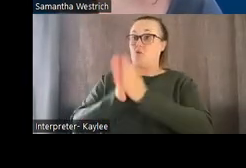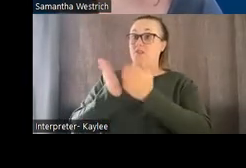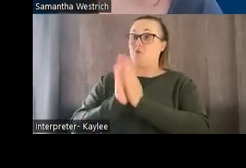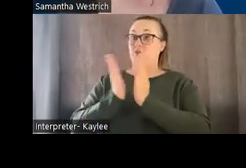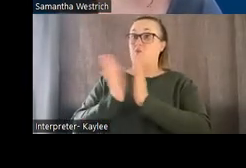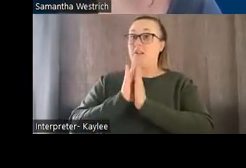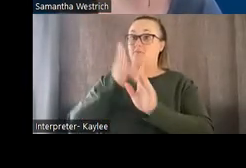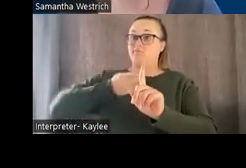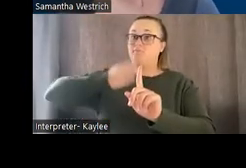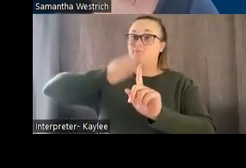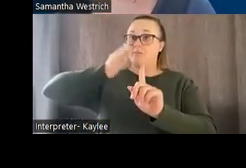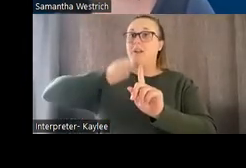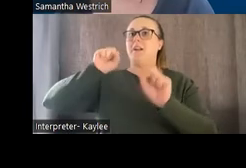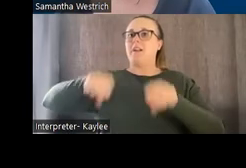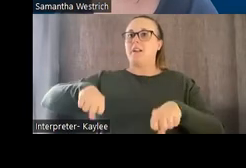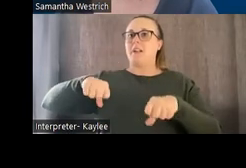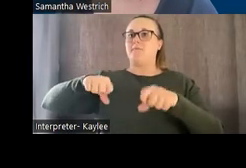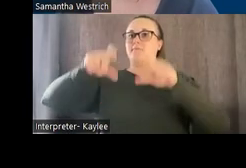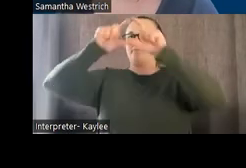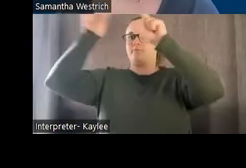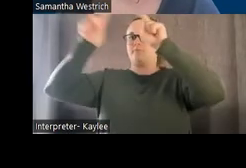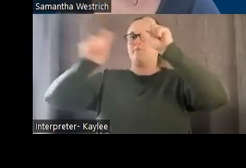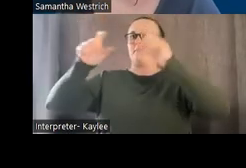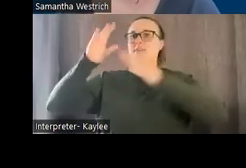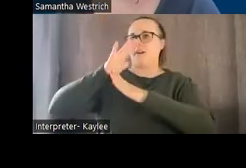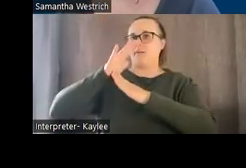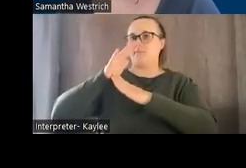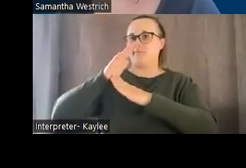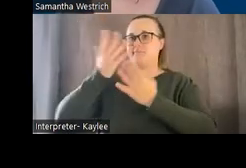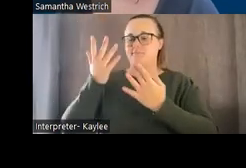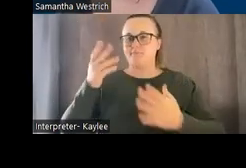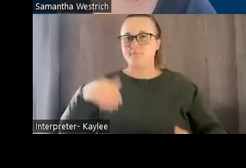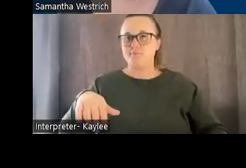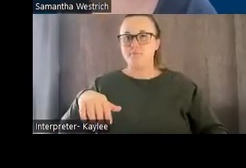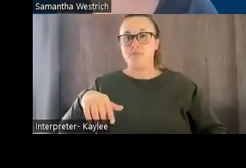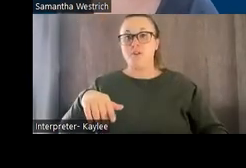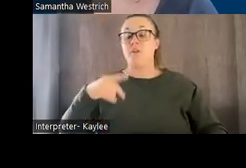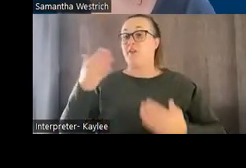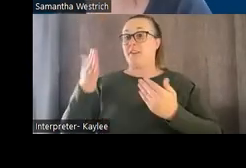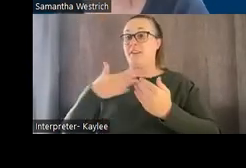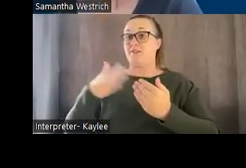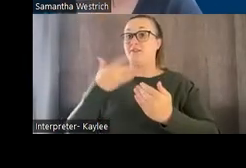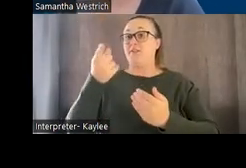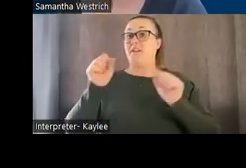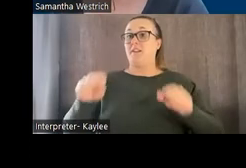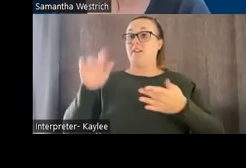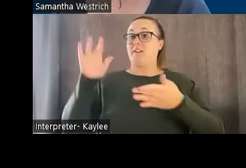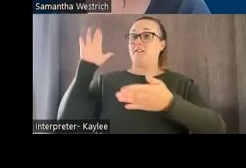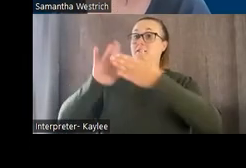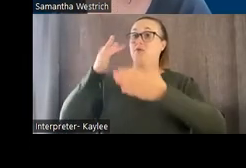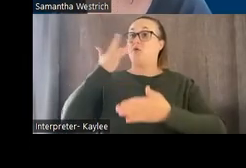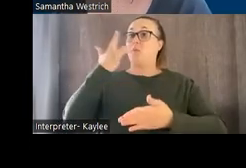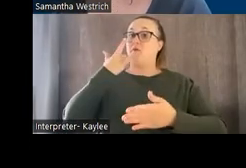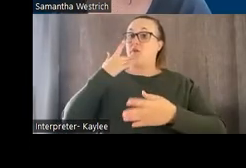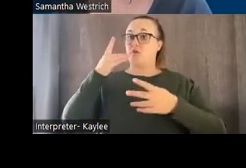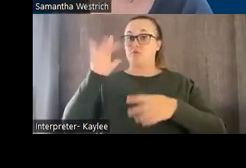only have to do two hits. So the quicker they can get to preferred button, the better. So if I wanted